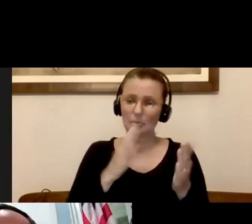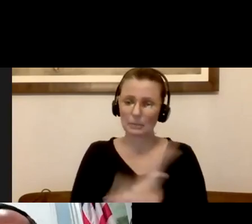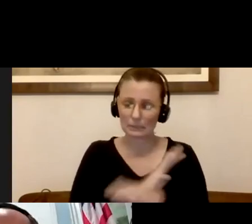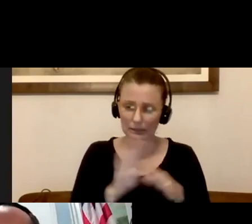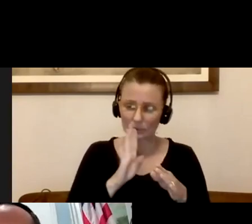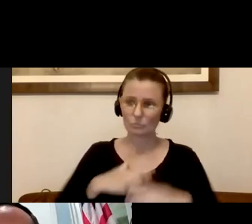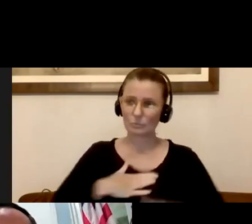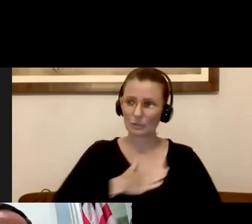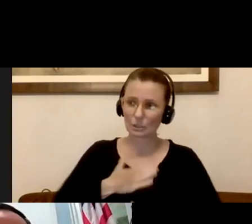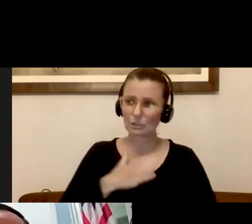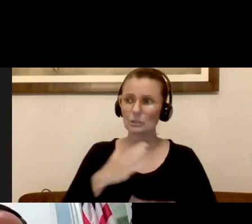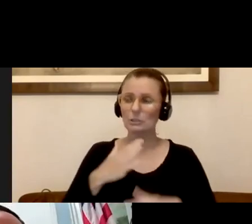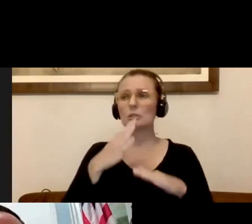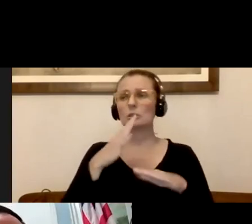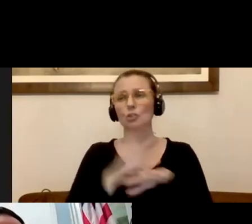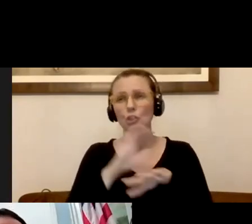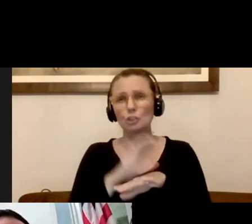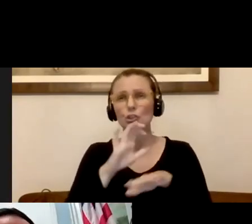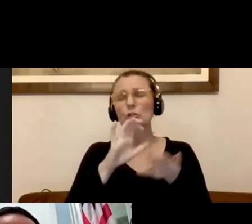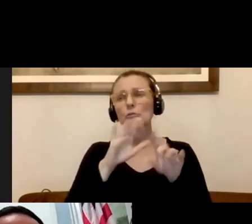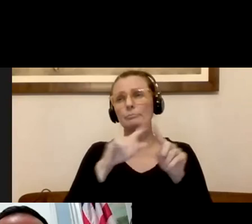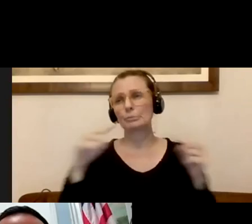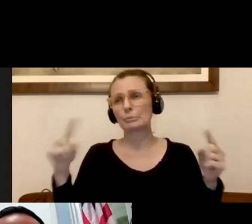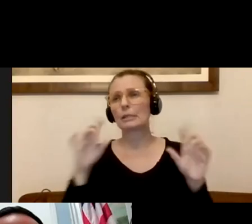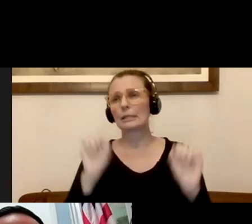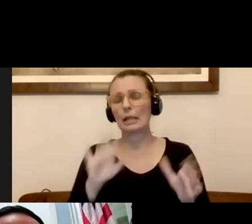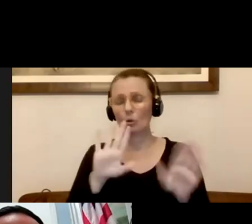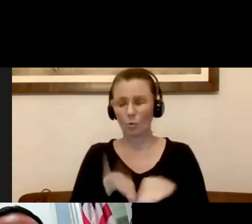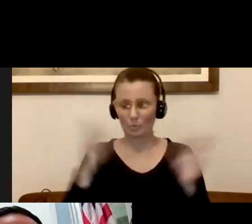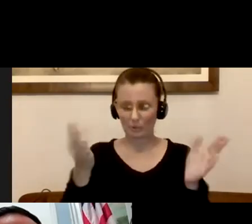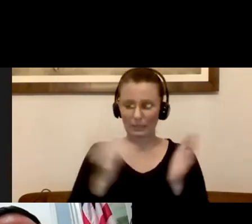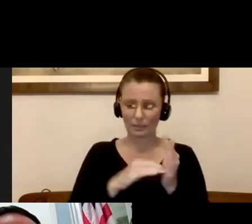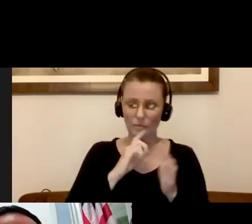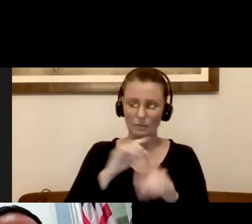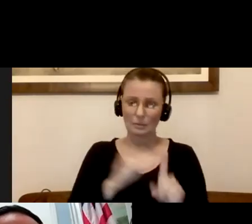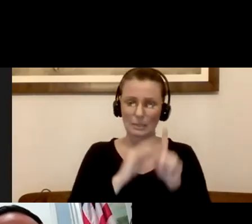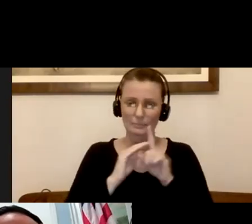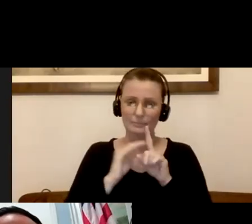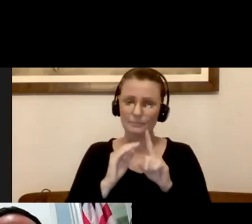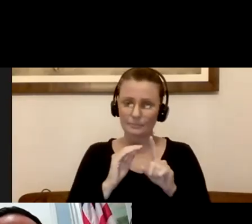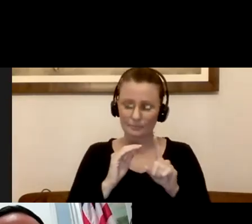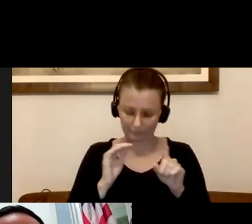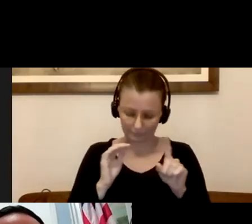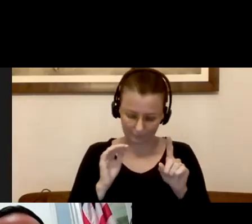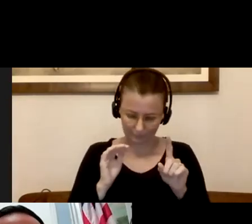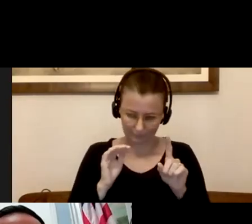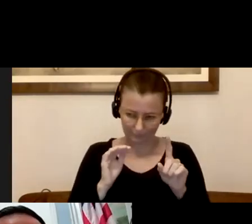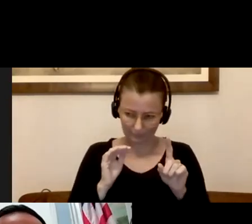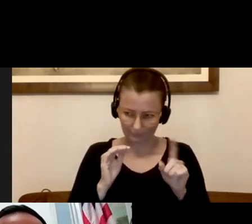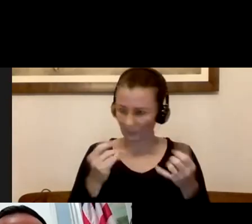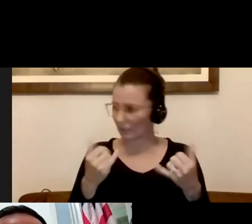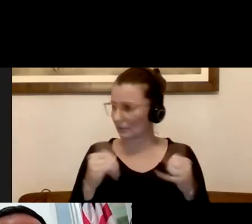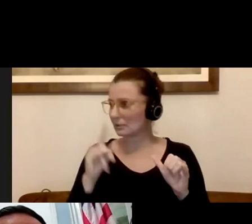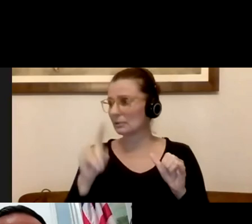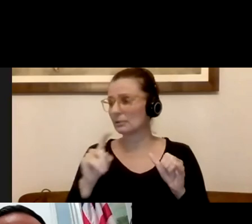opportunities, houses of worship can open. But I also remind, as I just stated, there's still, uh, uh, needs to comply with